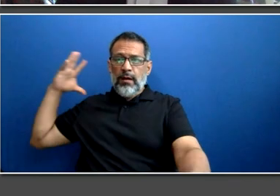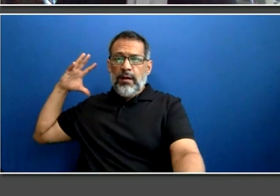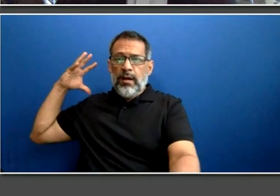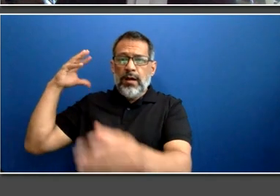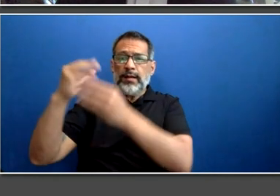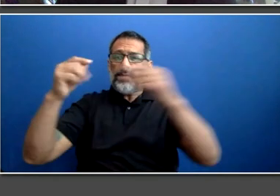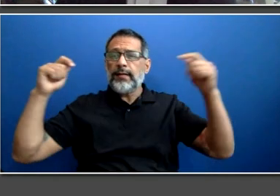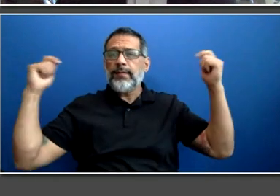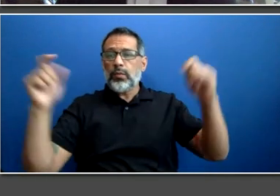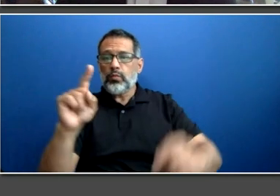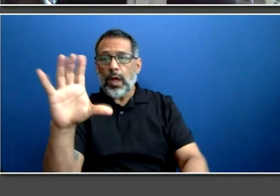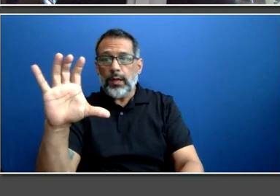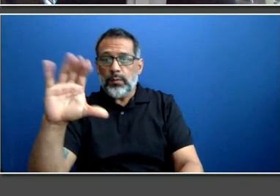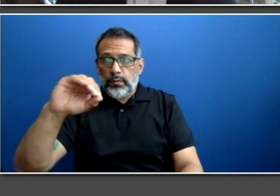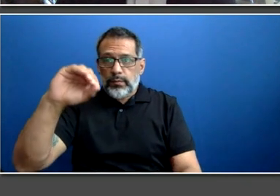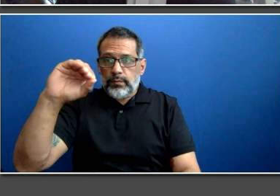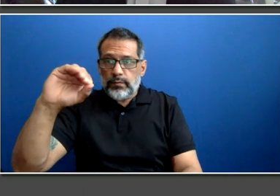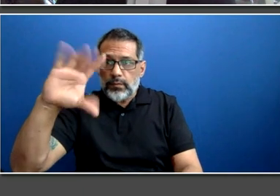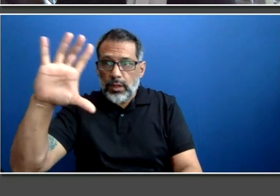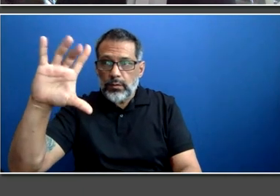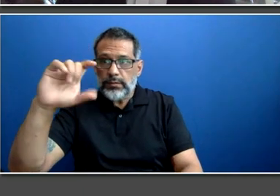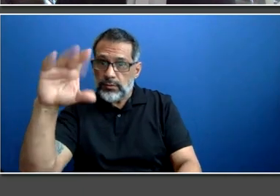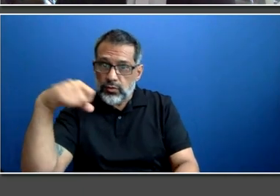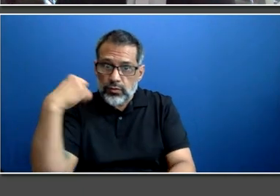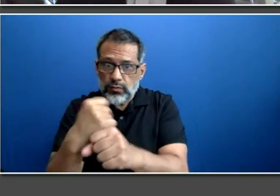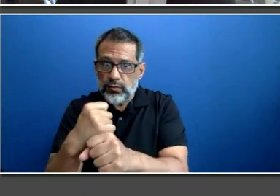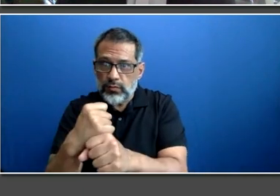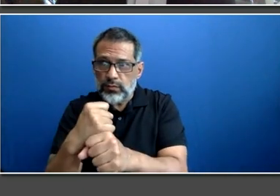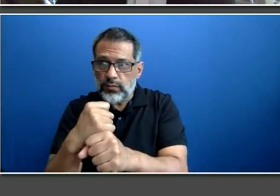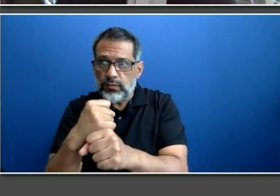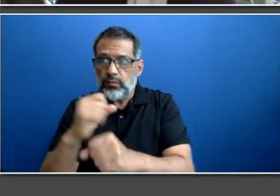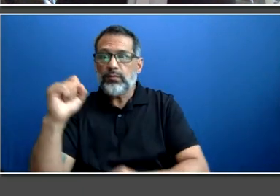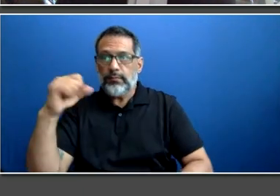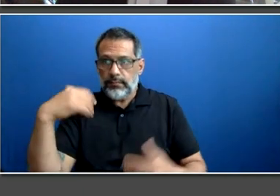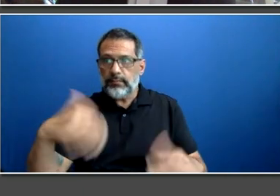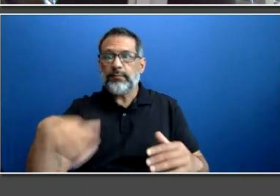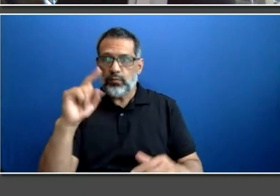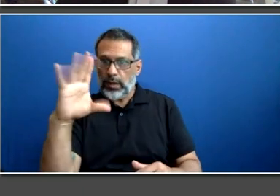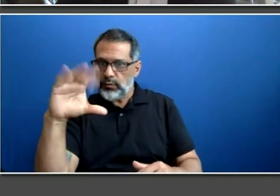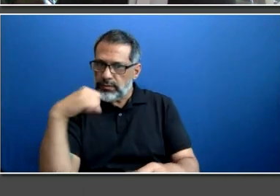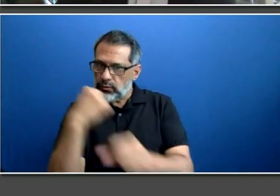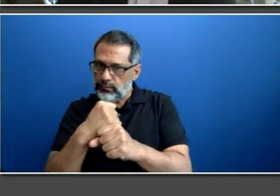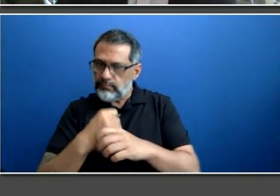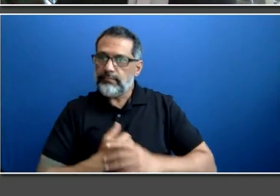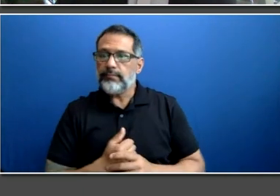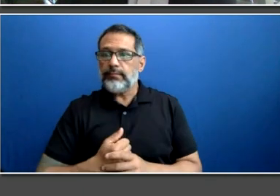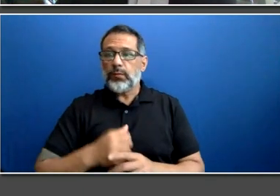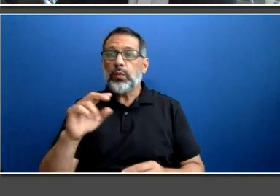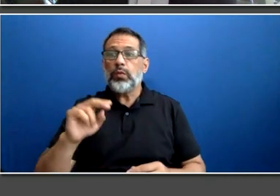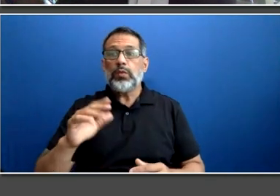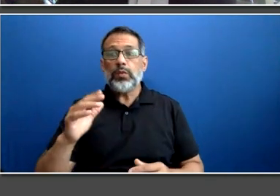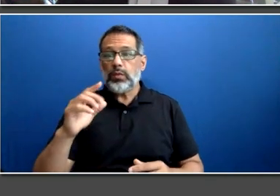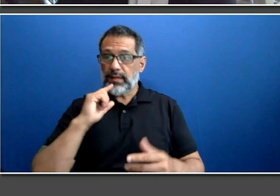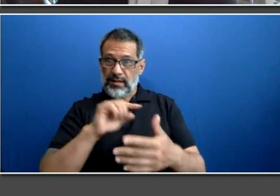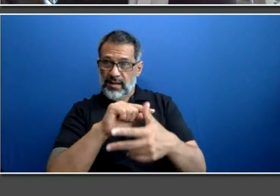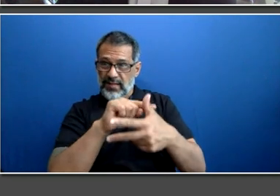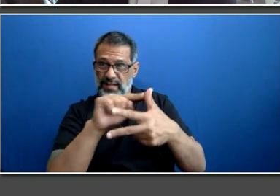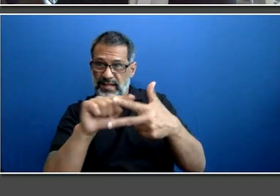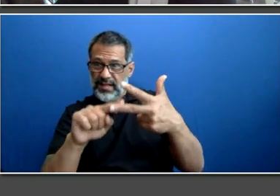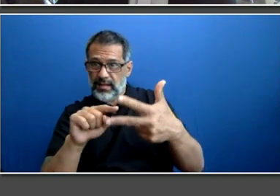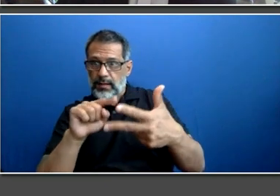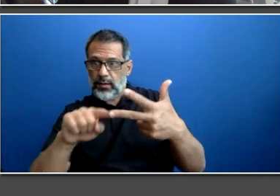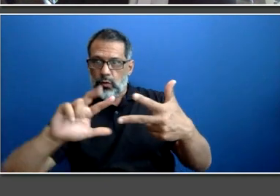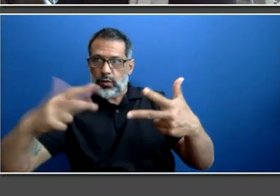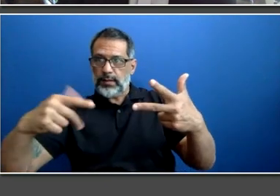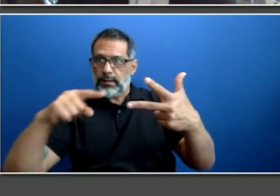the third largest transit system in all of North America. Only Mexico City and New York City have a larger transit systems